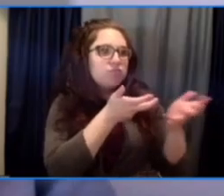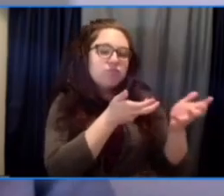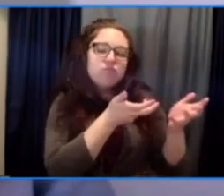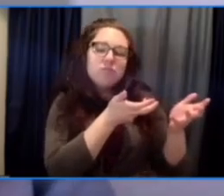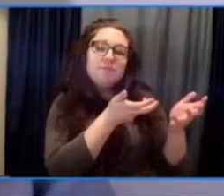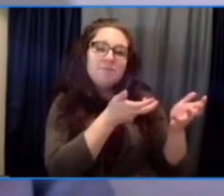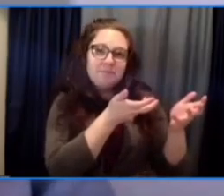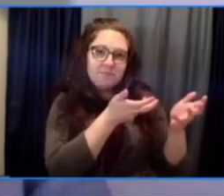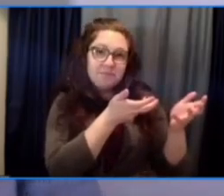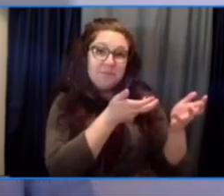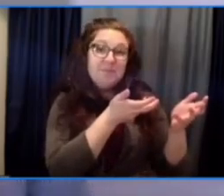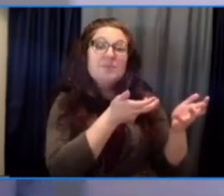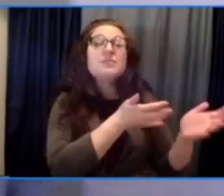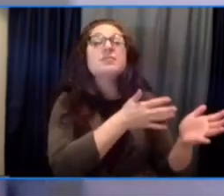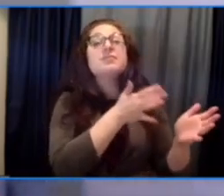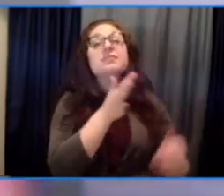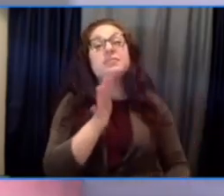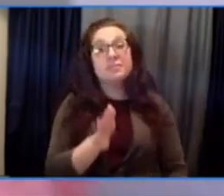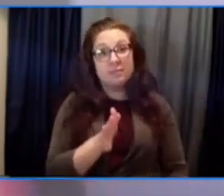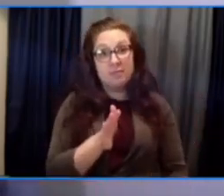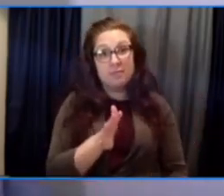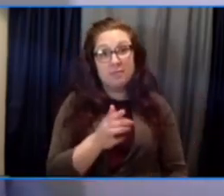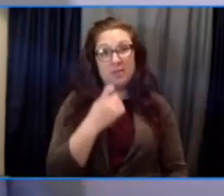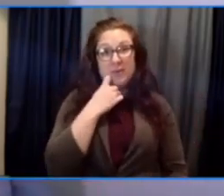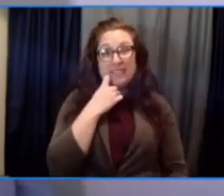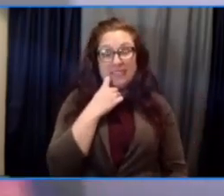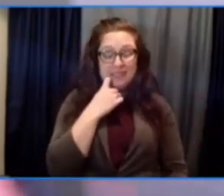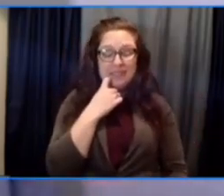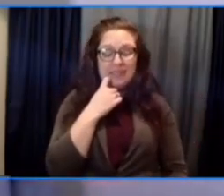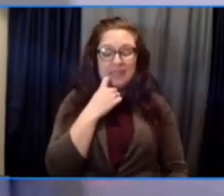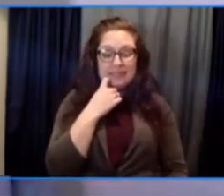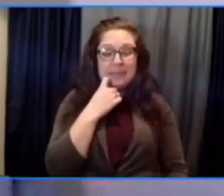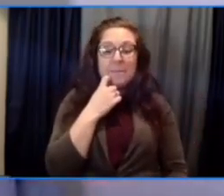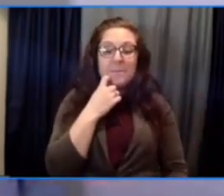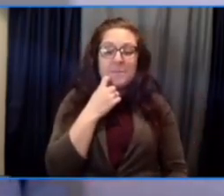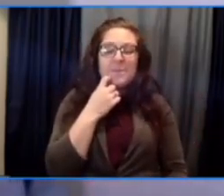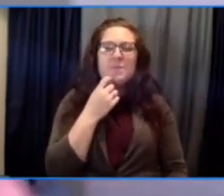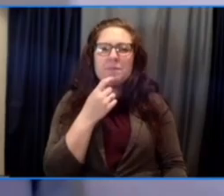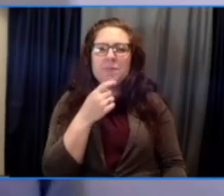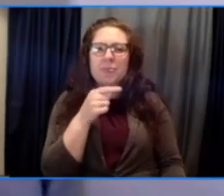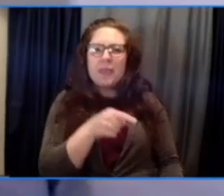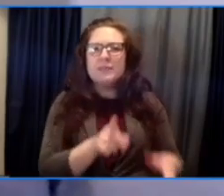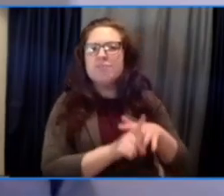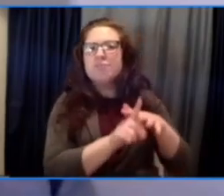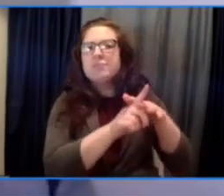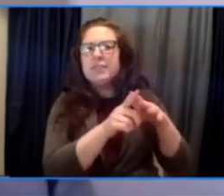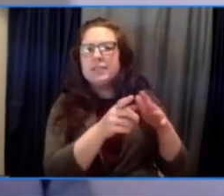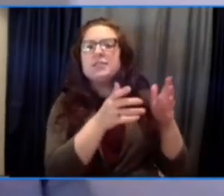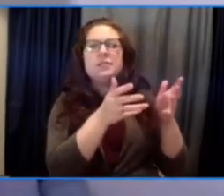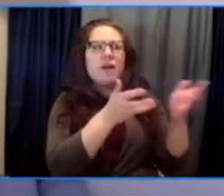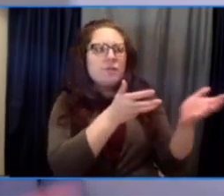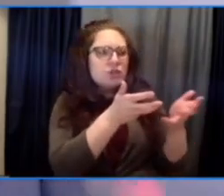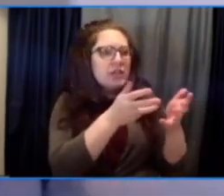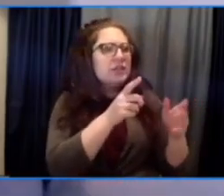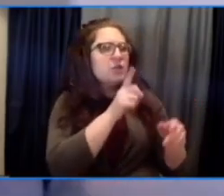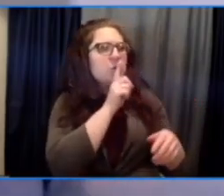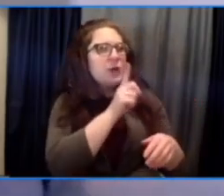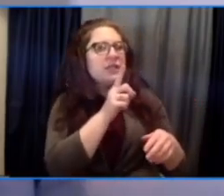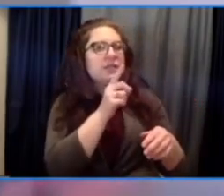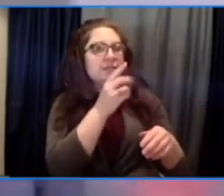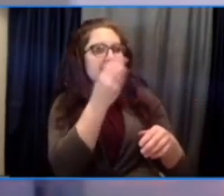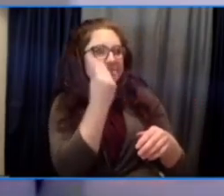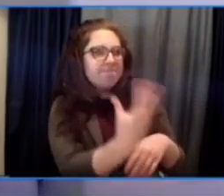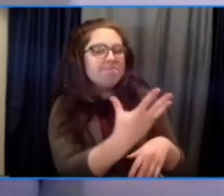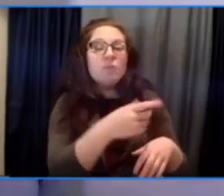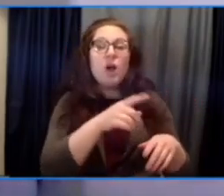And as most recently as we've been having these conversations with them to inform the landscape analysis that BISC does